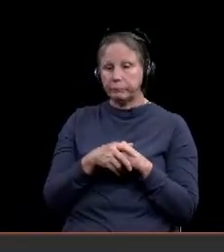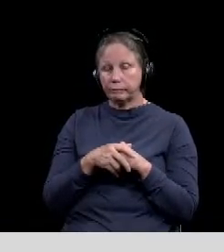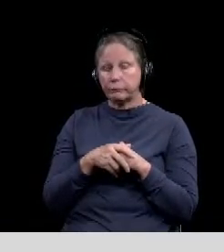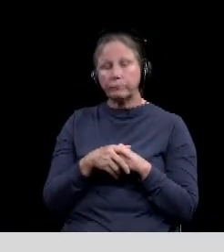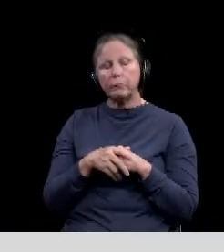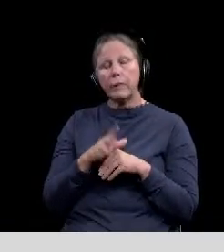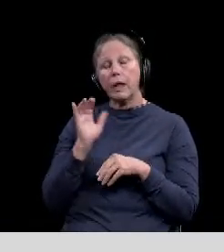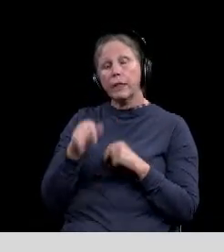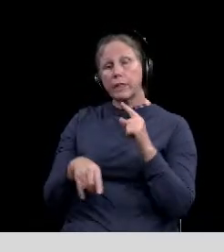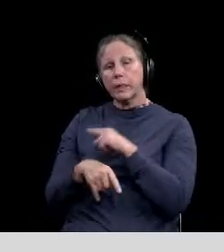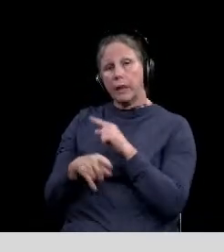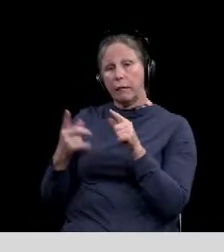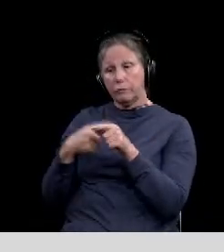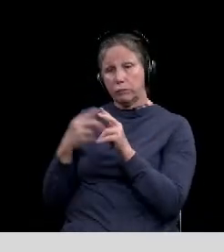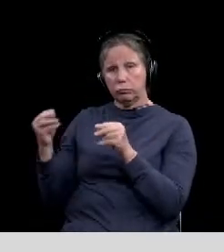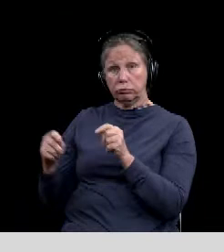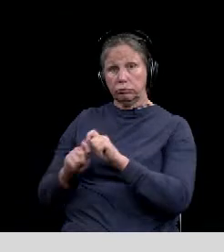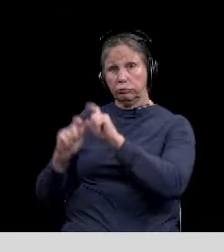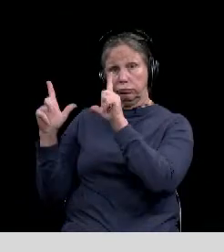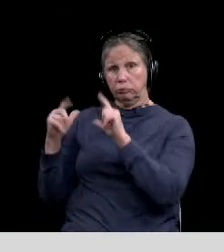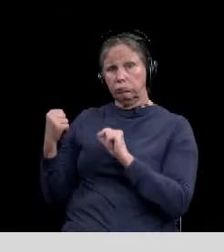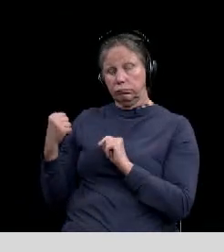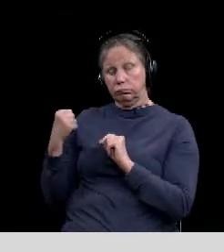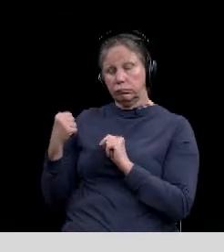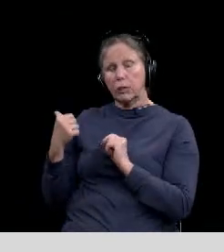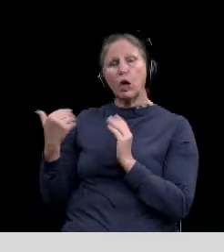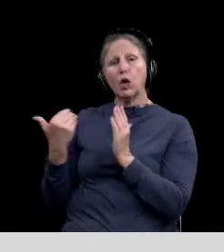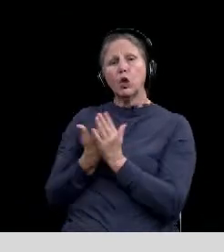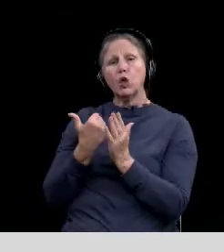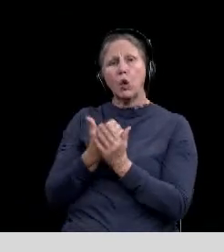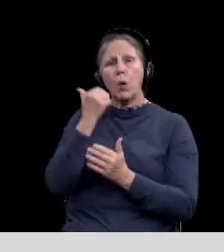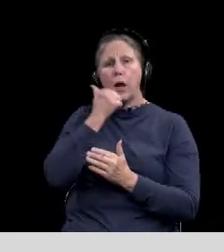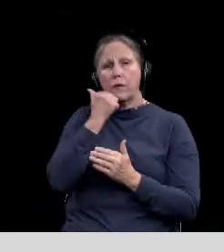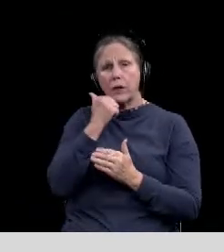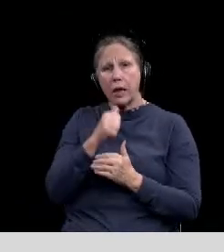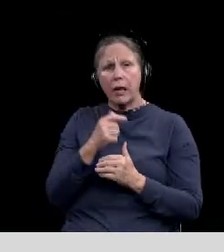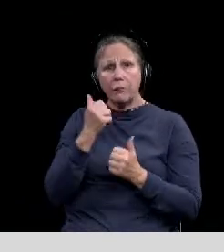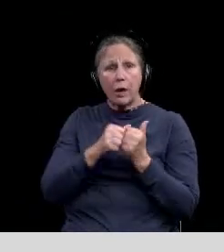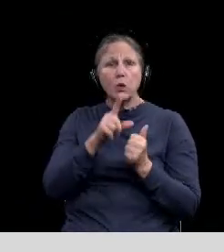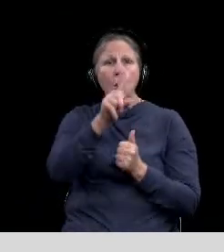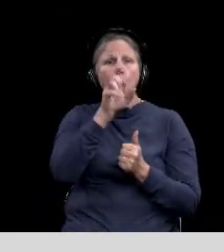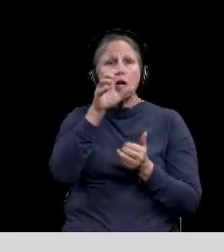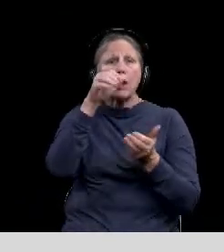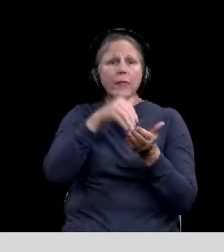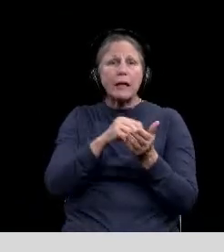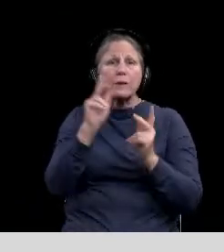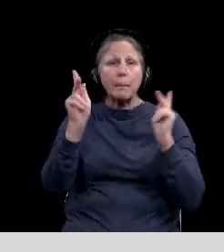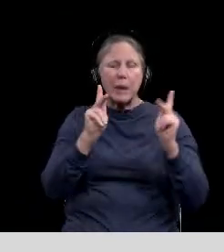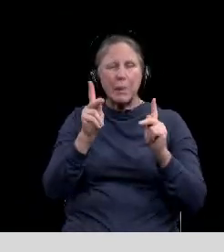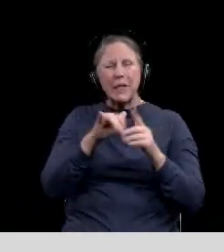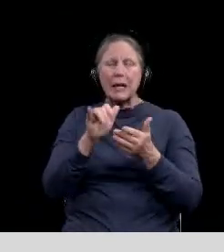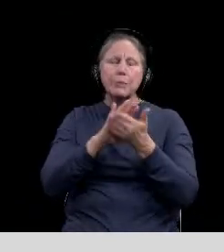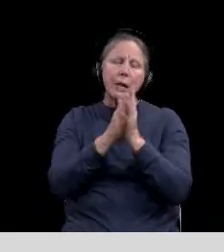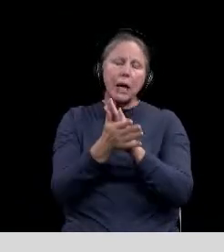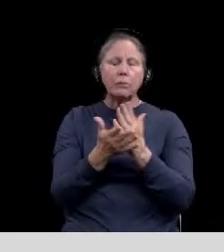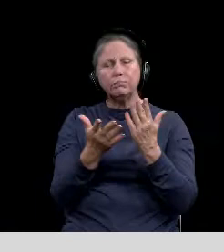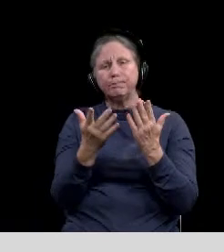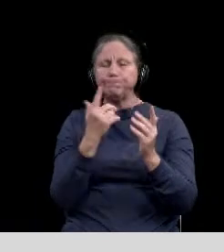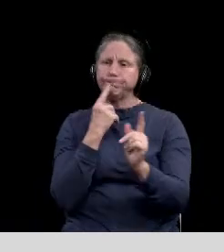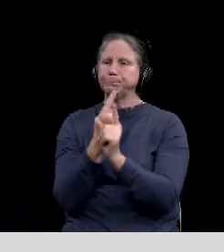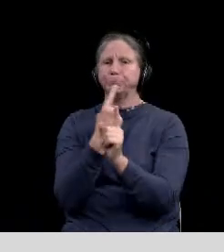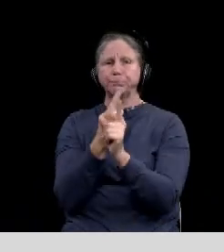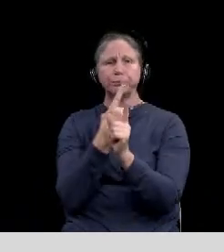So this first slide is new cases per day for 100,000, which has sort of become the convention of